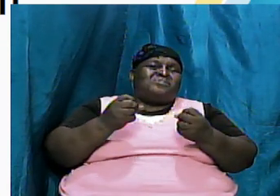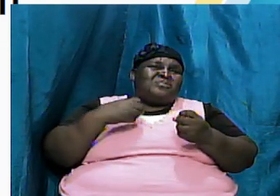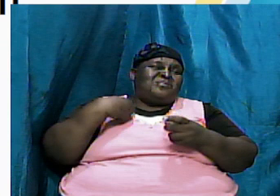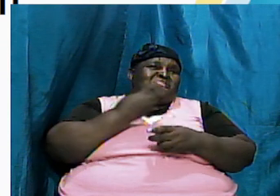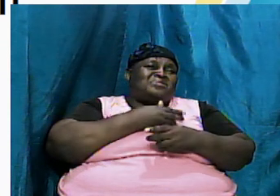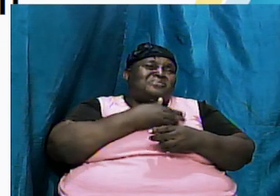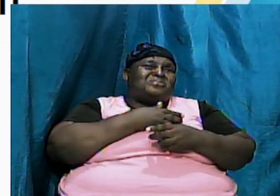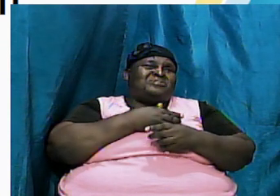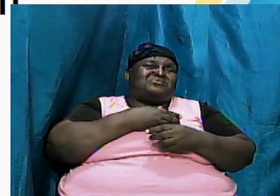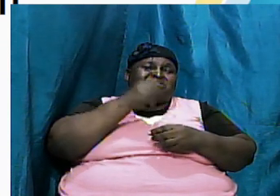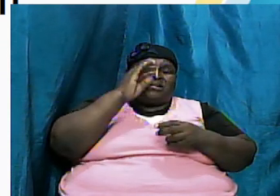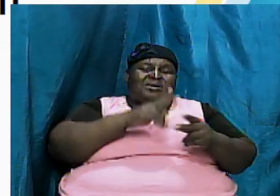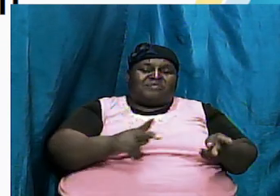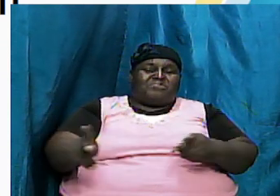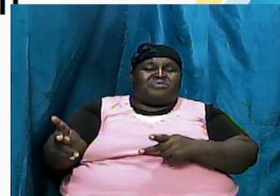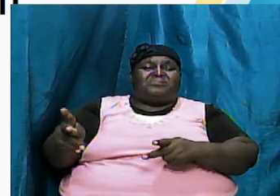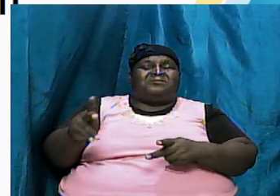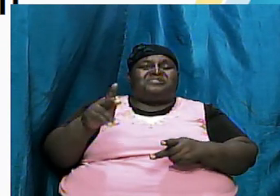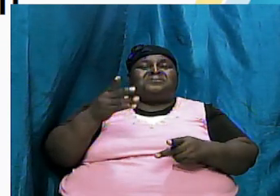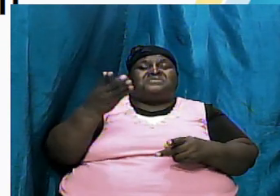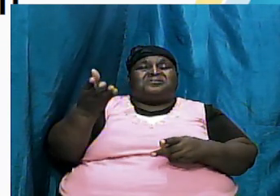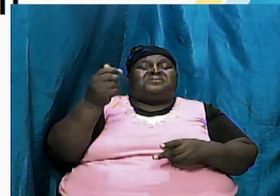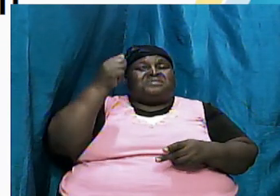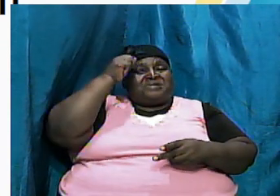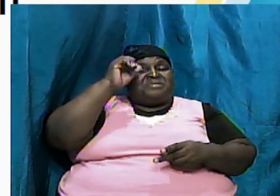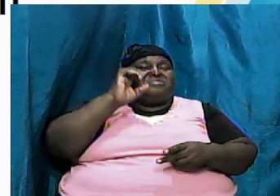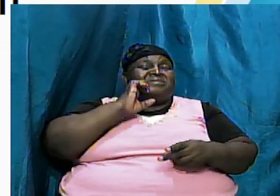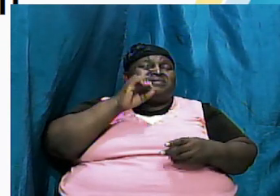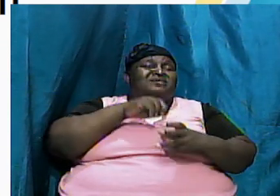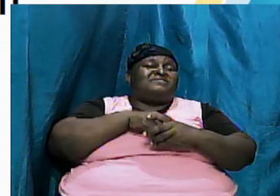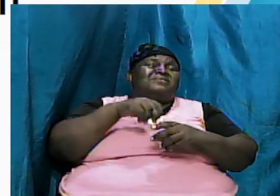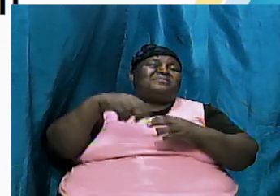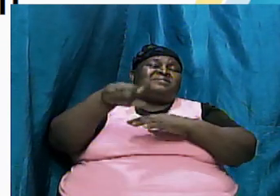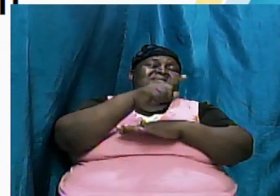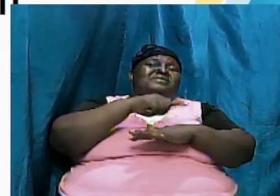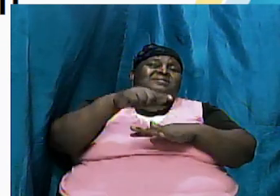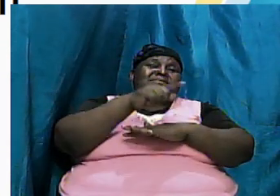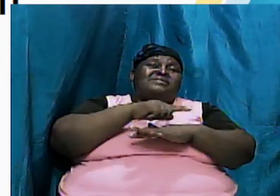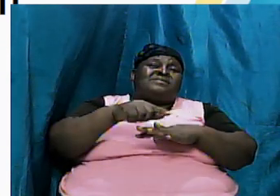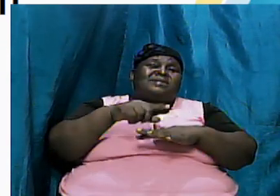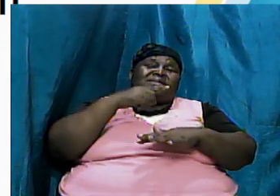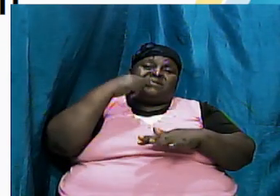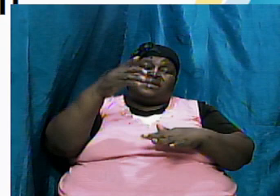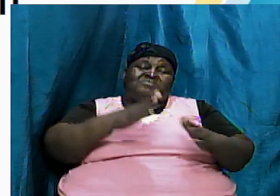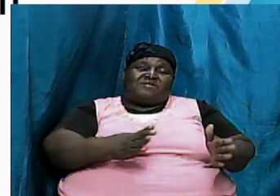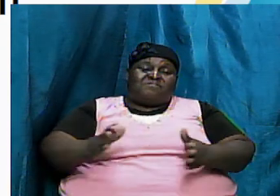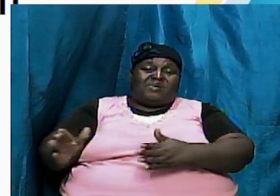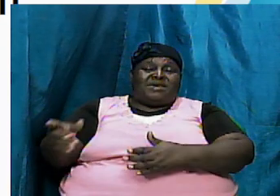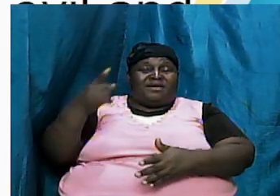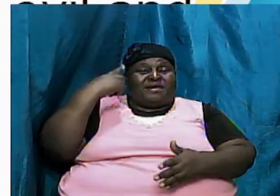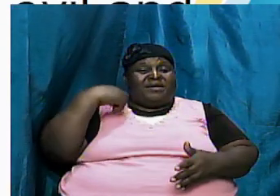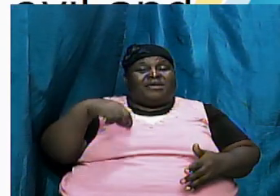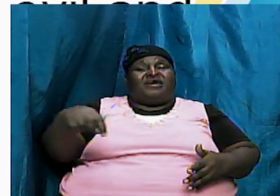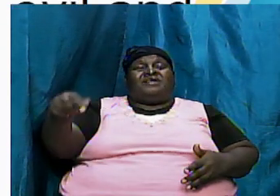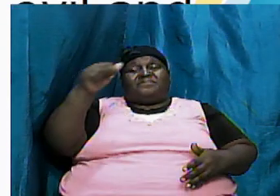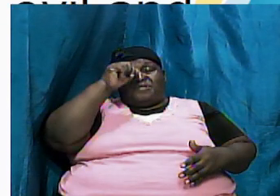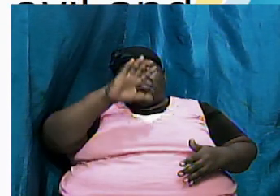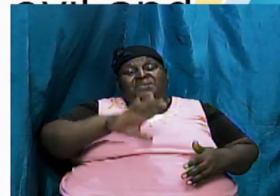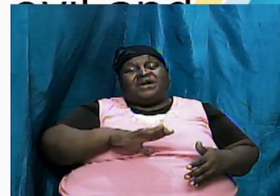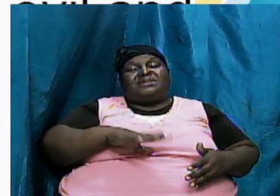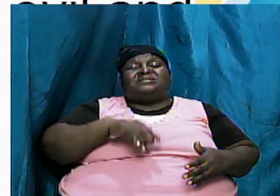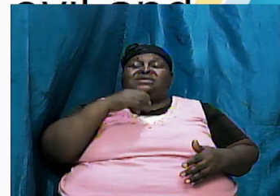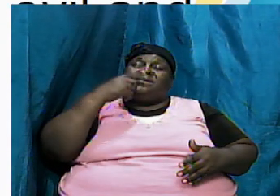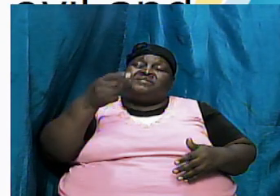understand God placed them there he had a plan for them he told them what they were supposed to do he told them that they were to